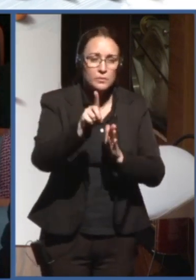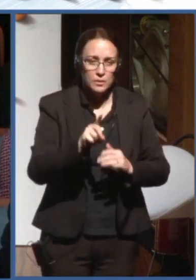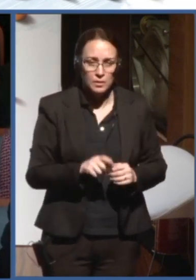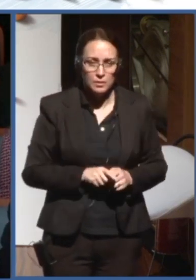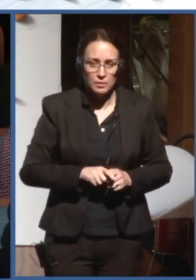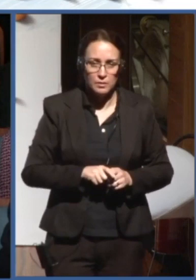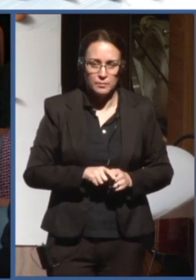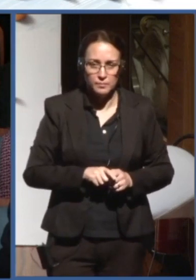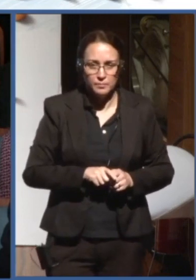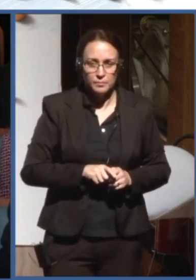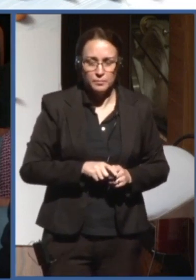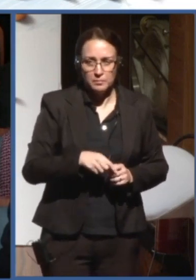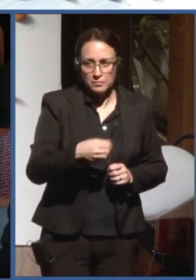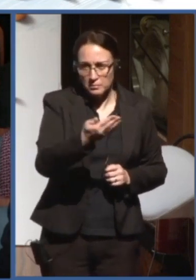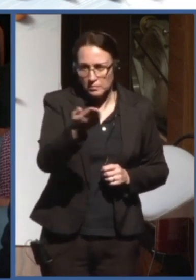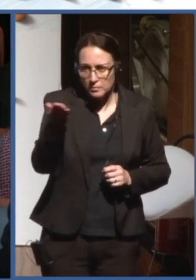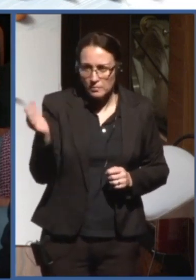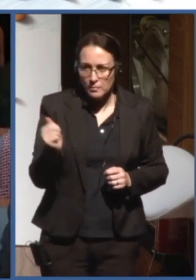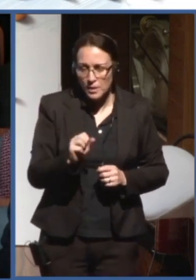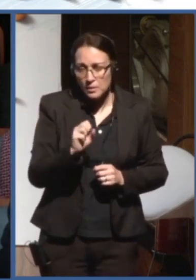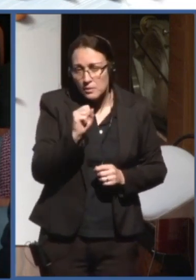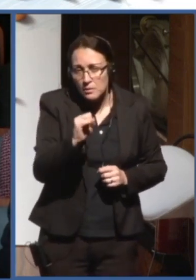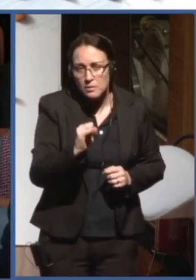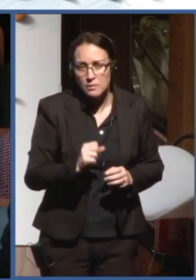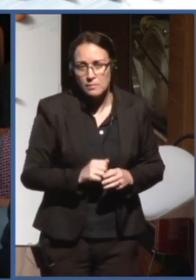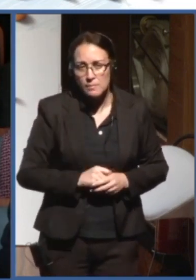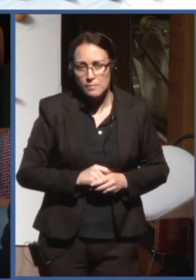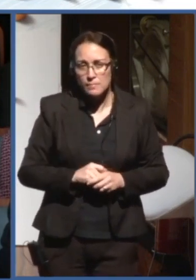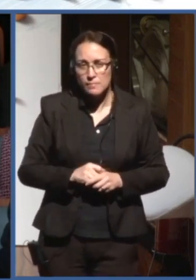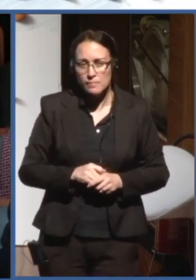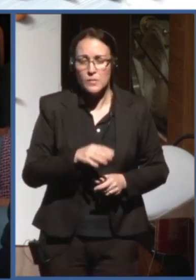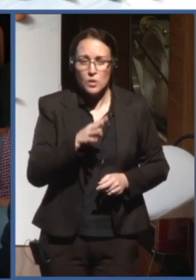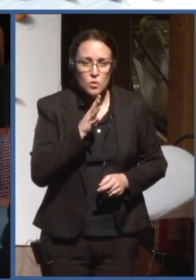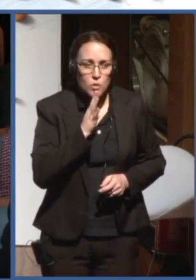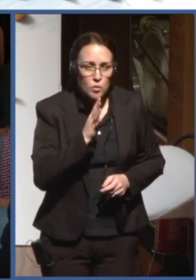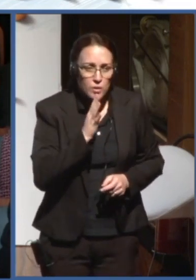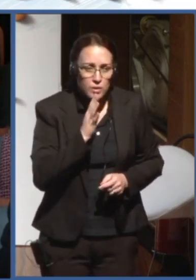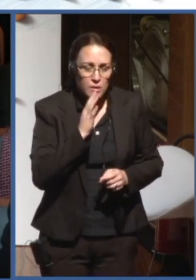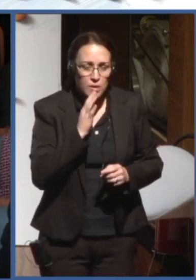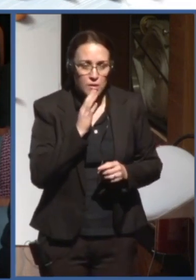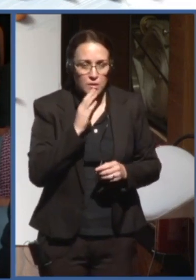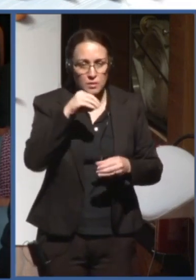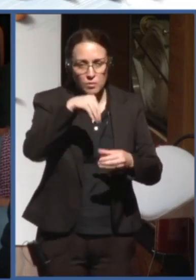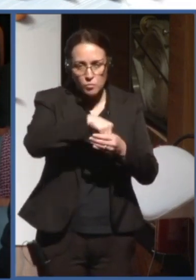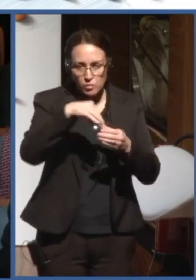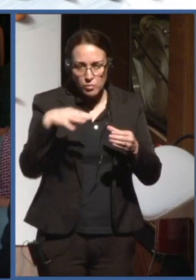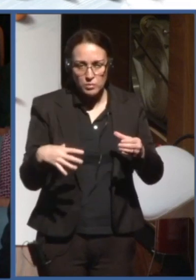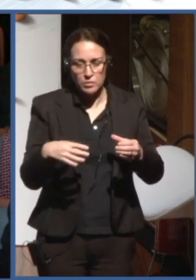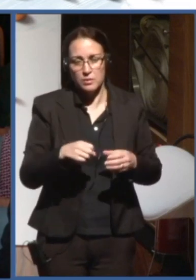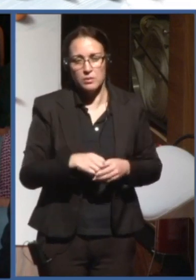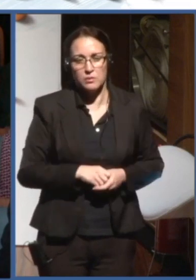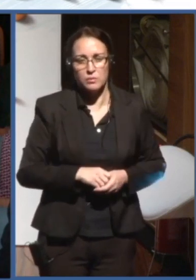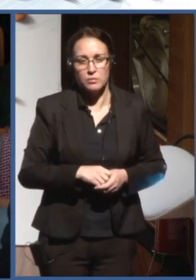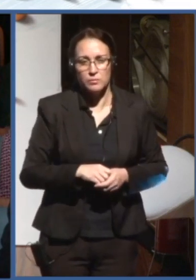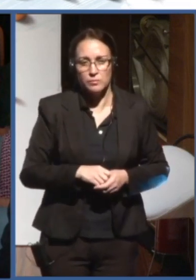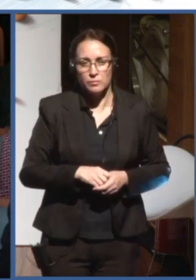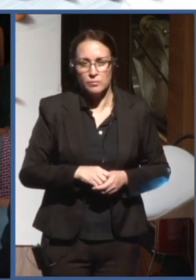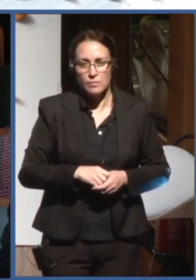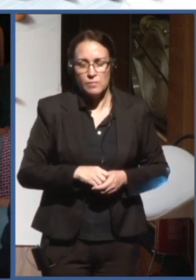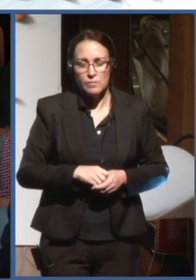panelists if they know the concept, the framework of